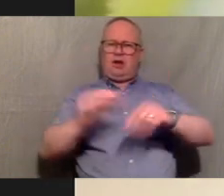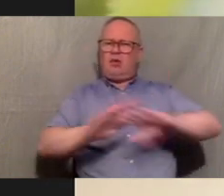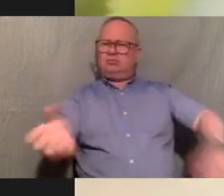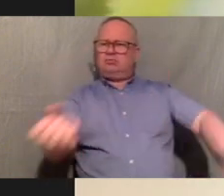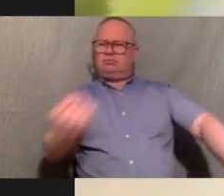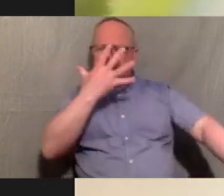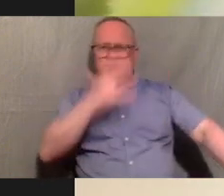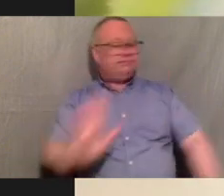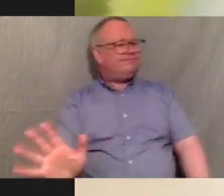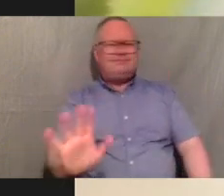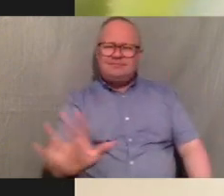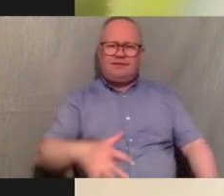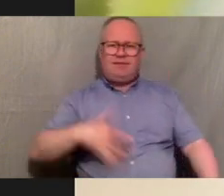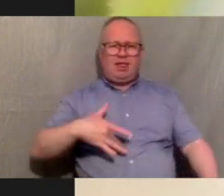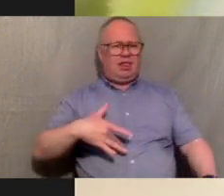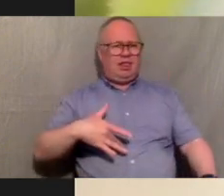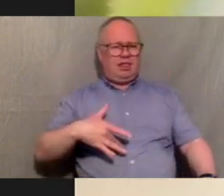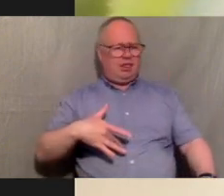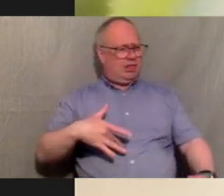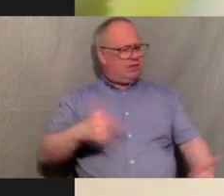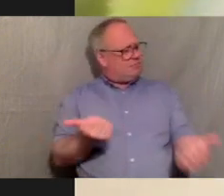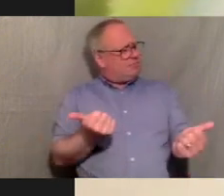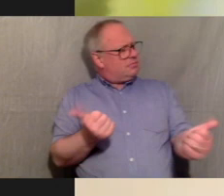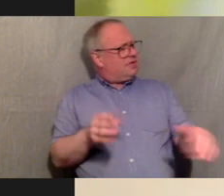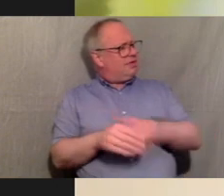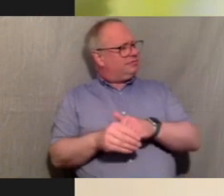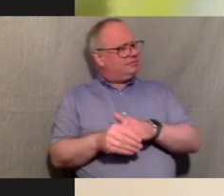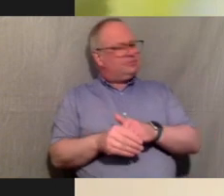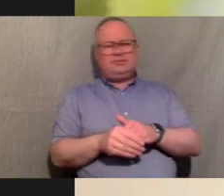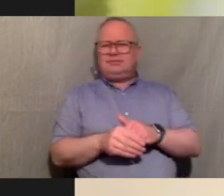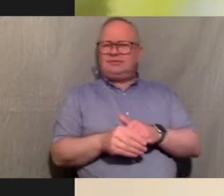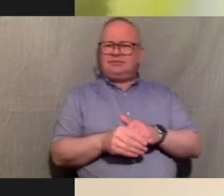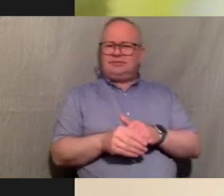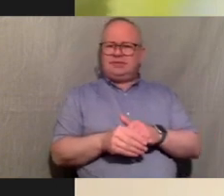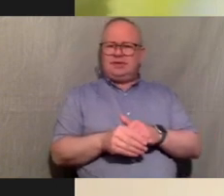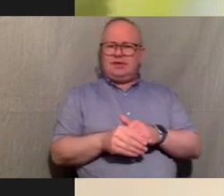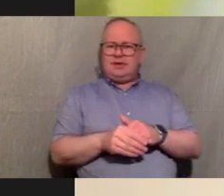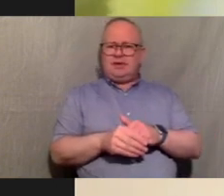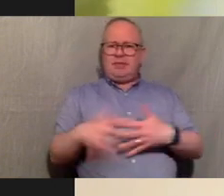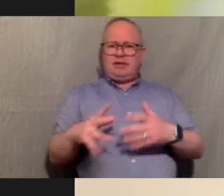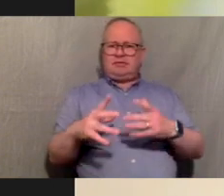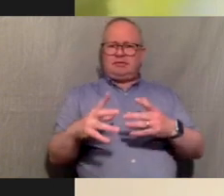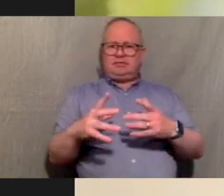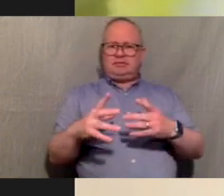like no one wants to be part of it because it's one of those things of like there was quite a few plaques that i'd seen at the um protest